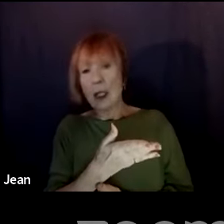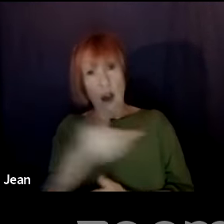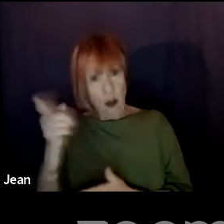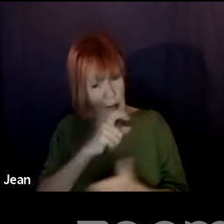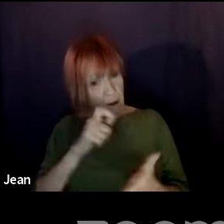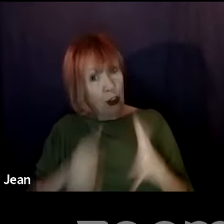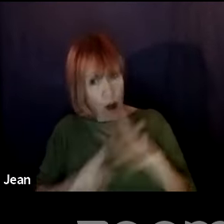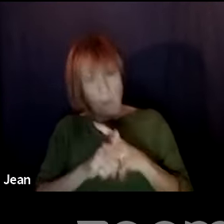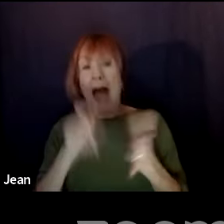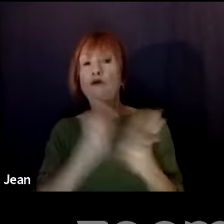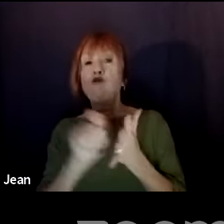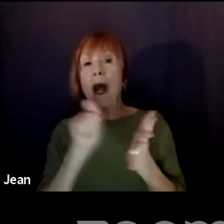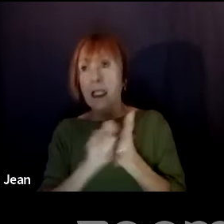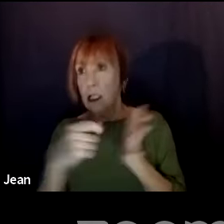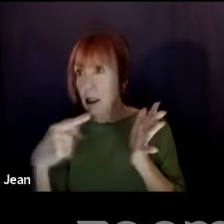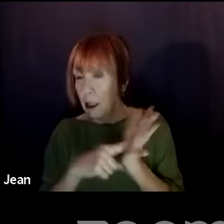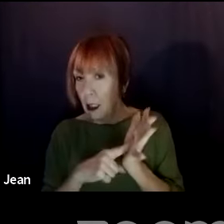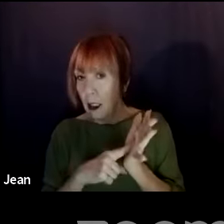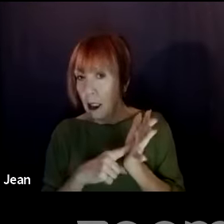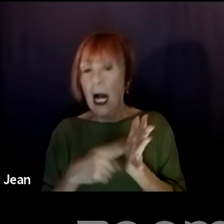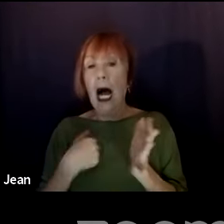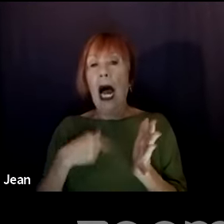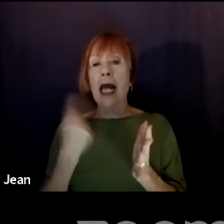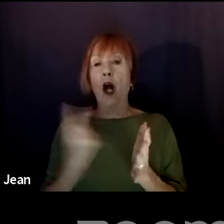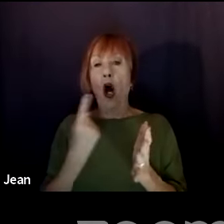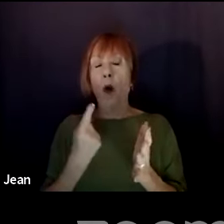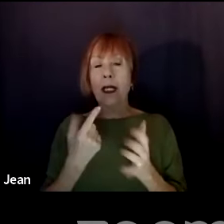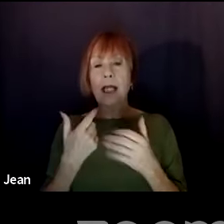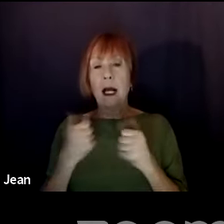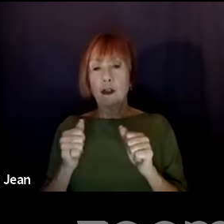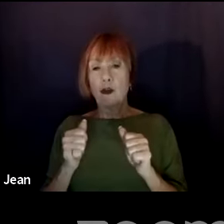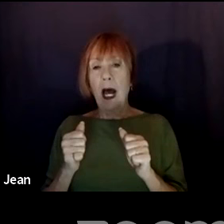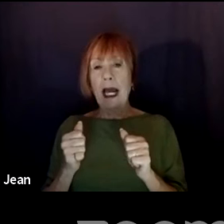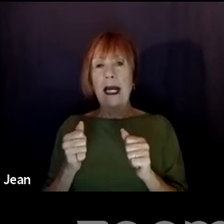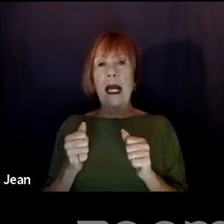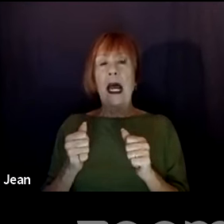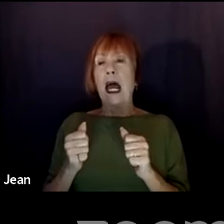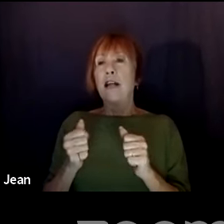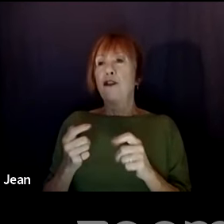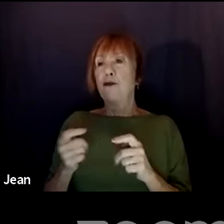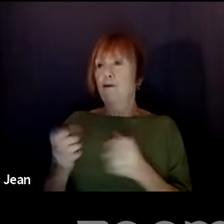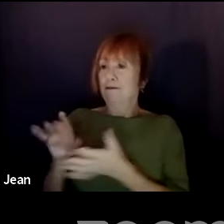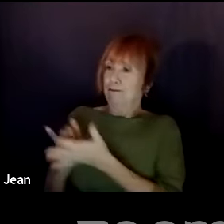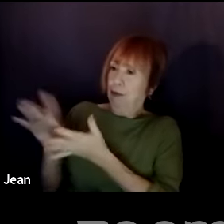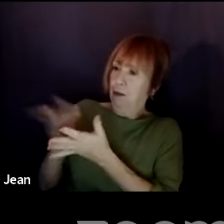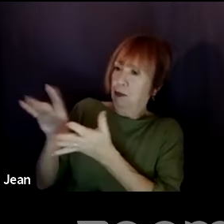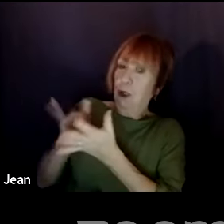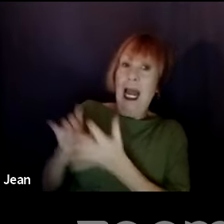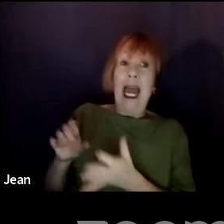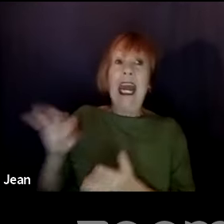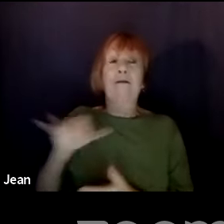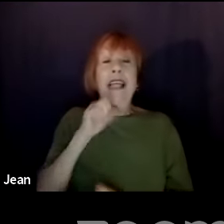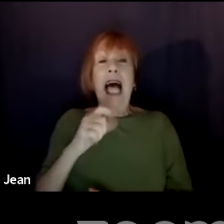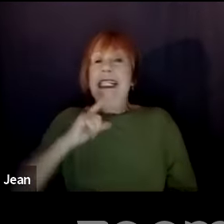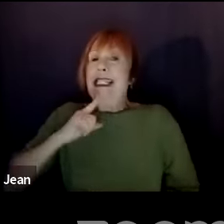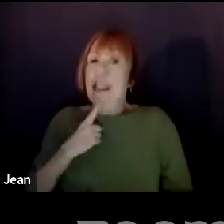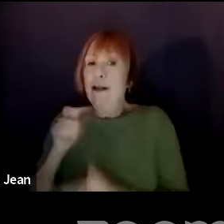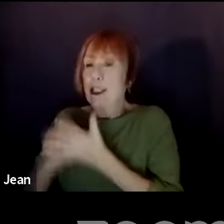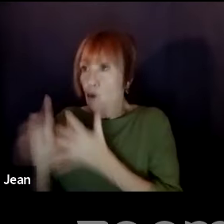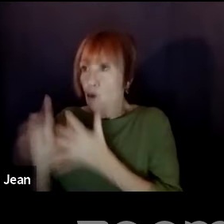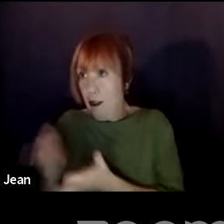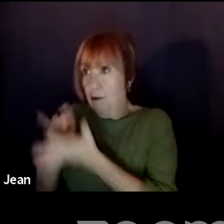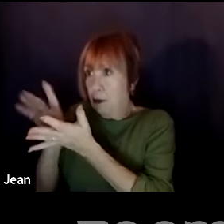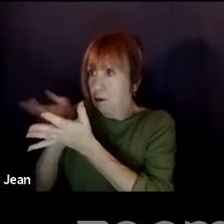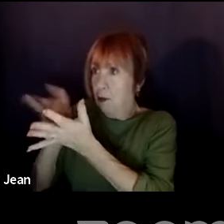I always try to weed out the ones that are not the serious writers, because honestly, if you are a serious writer, then you're going to take the